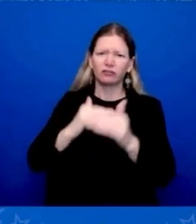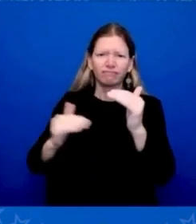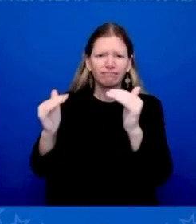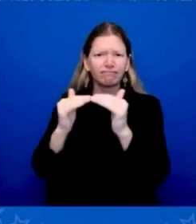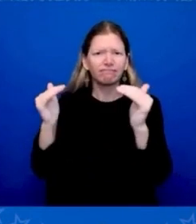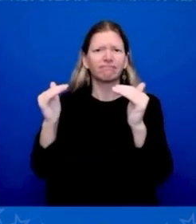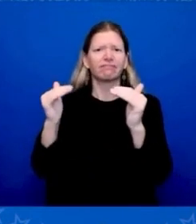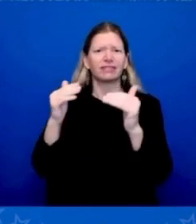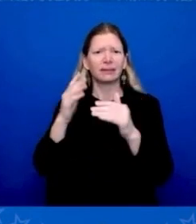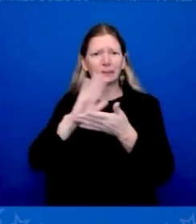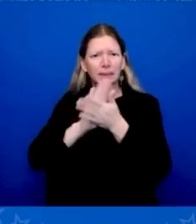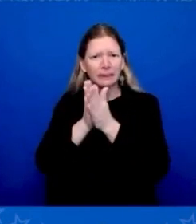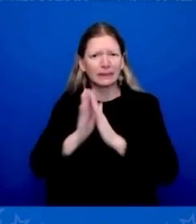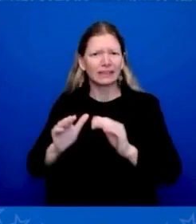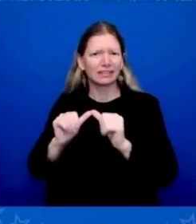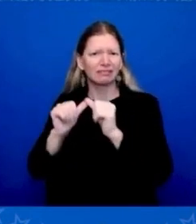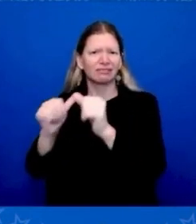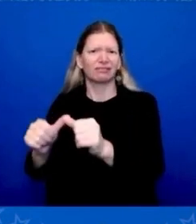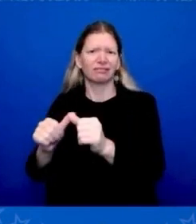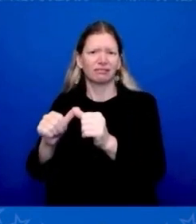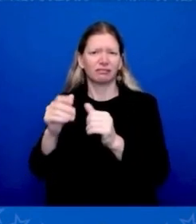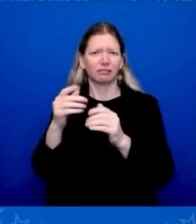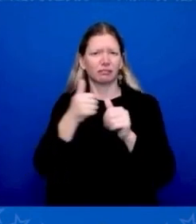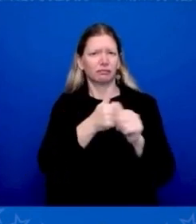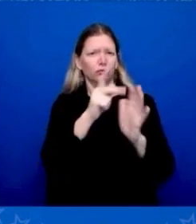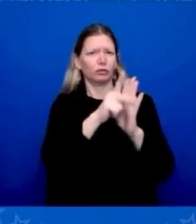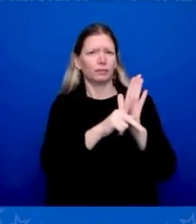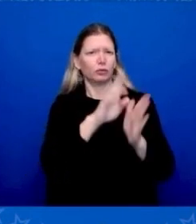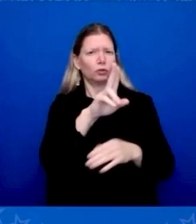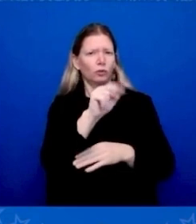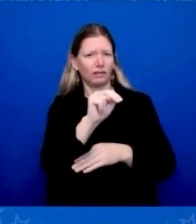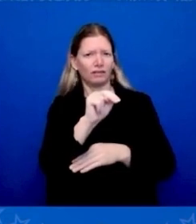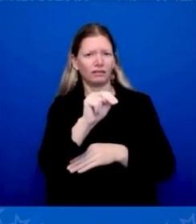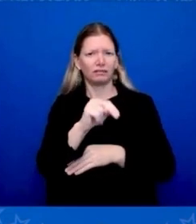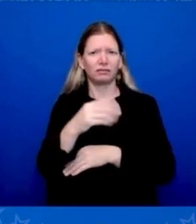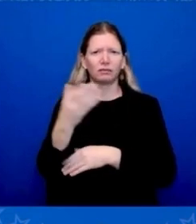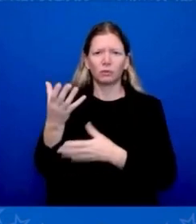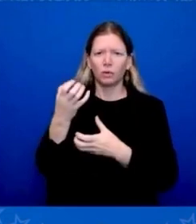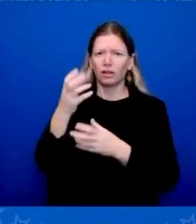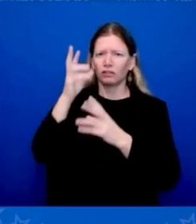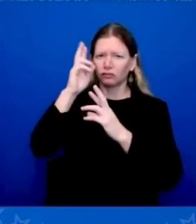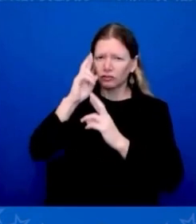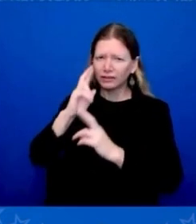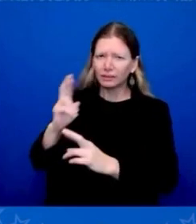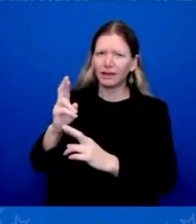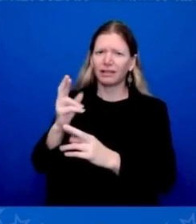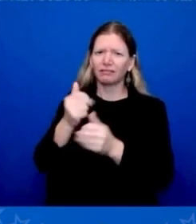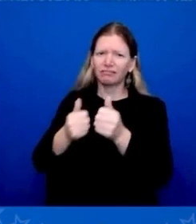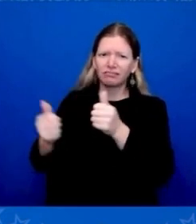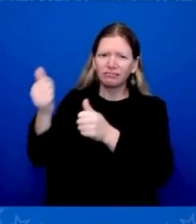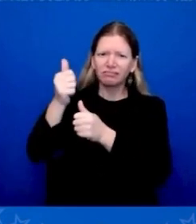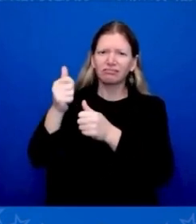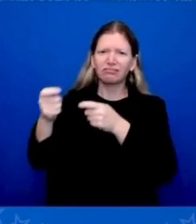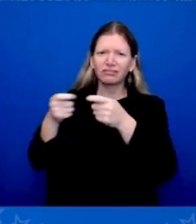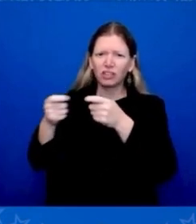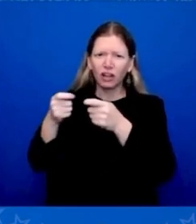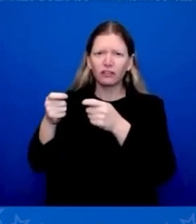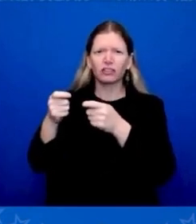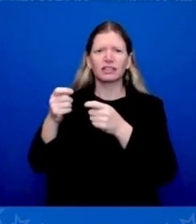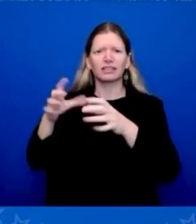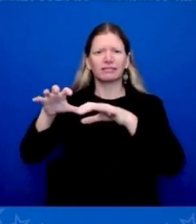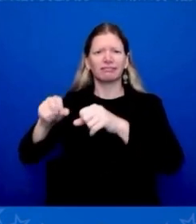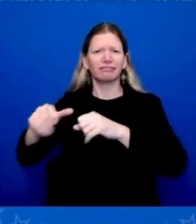thank Prime Minister Modi for his leadership and his hospitality in hosting the G20. He and I have had